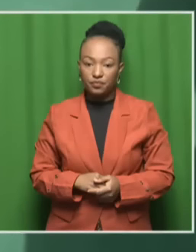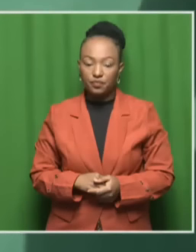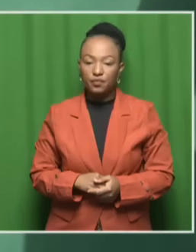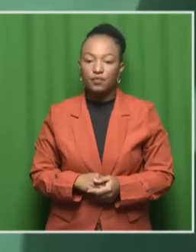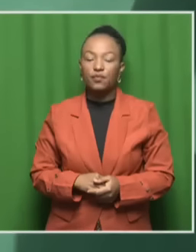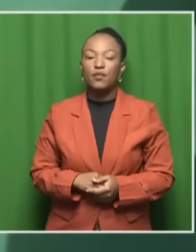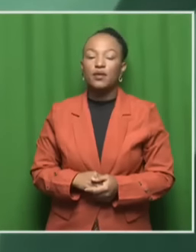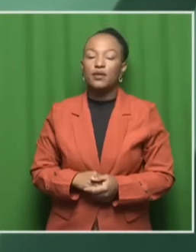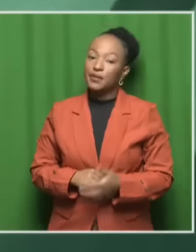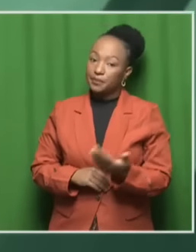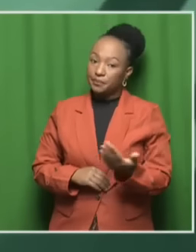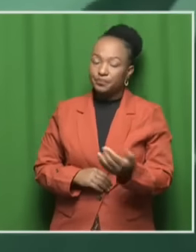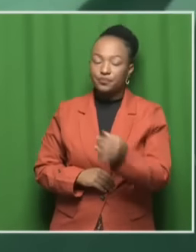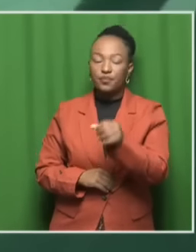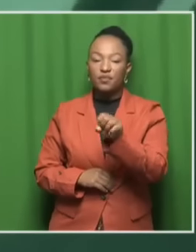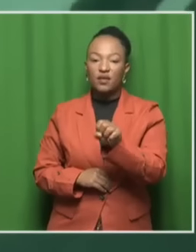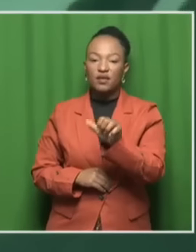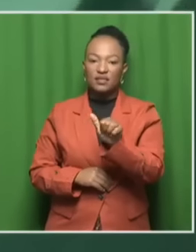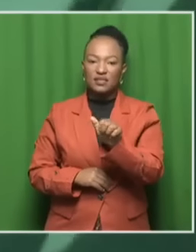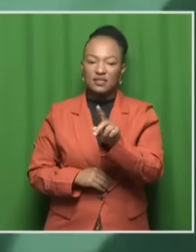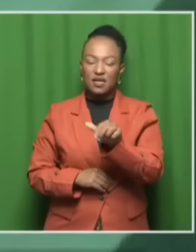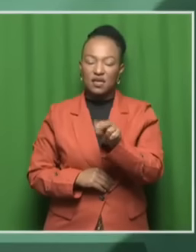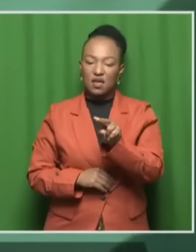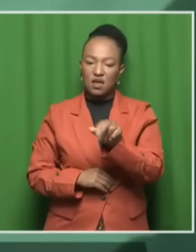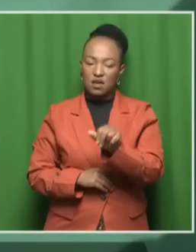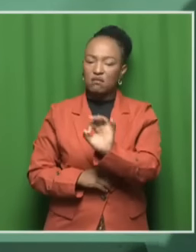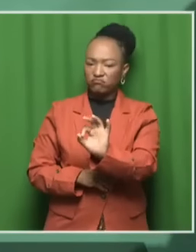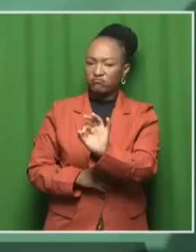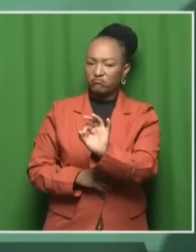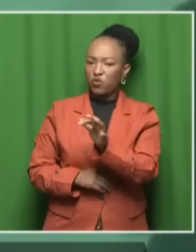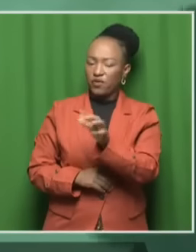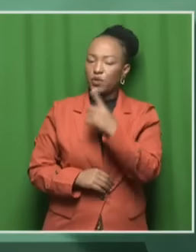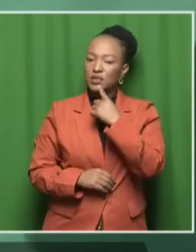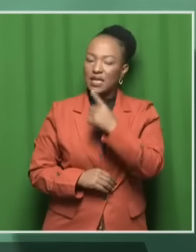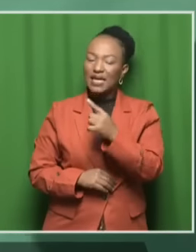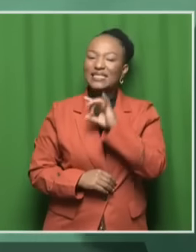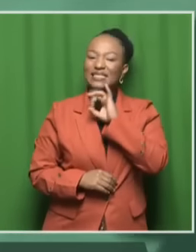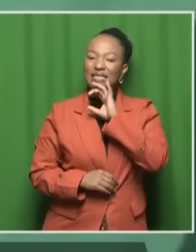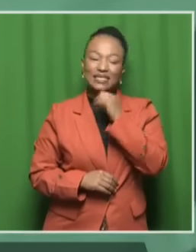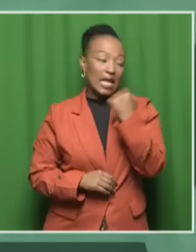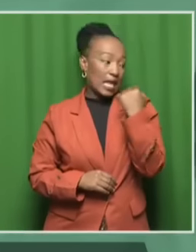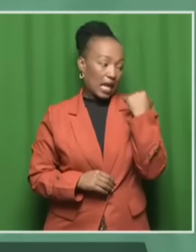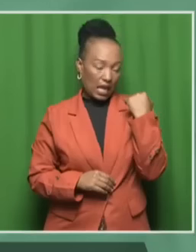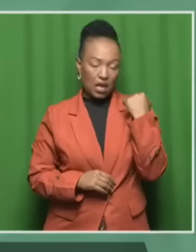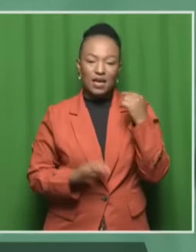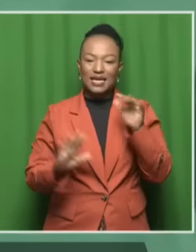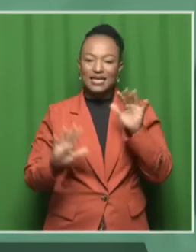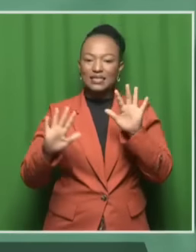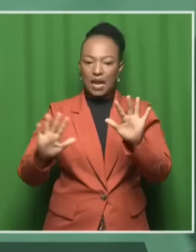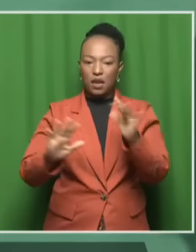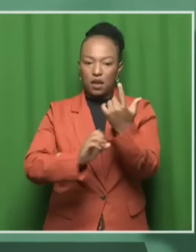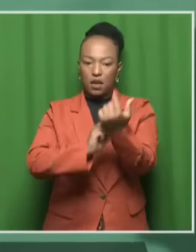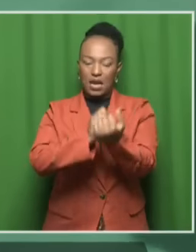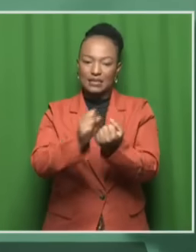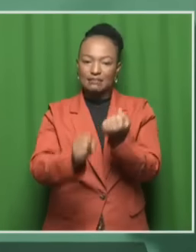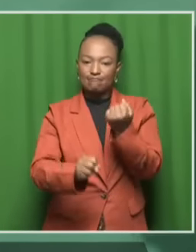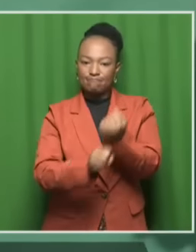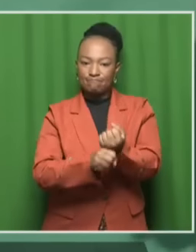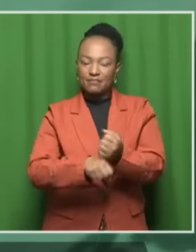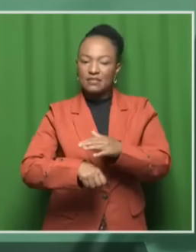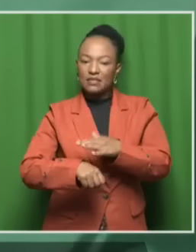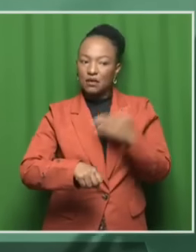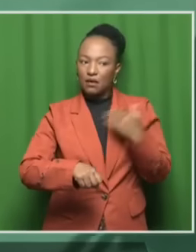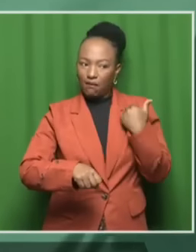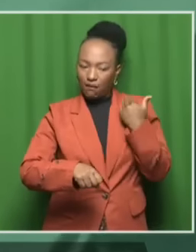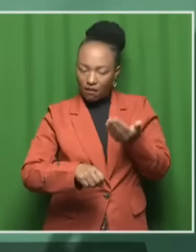Well, Sakina, as you correctly point out, Saturday had marked the 10th anniversary since the passing of Soccer